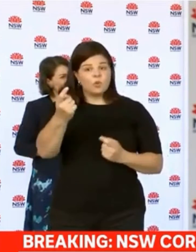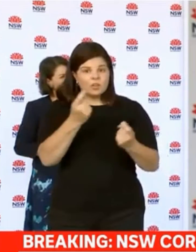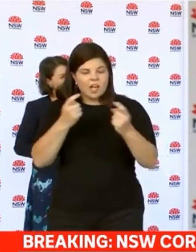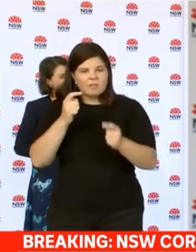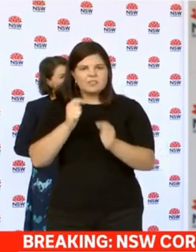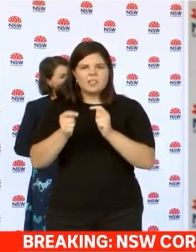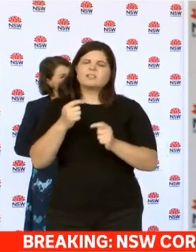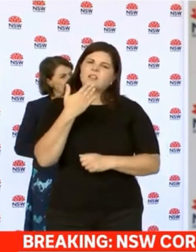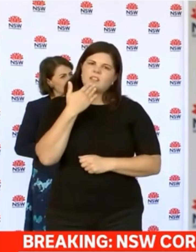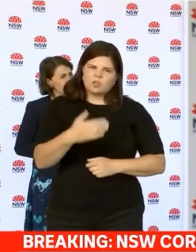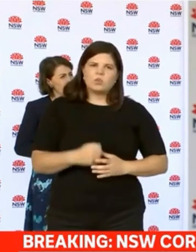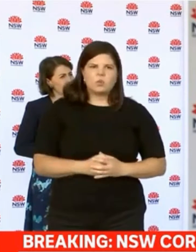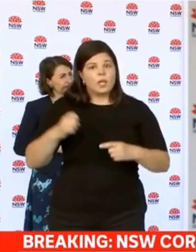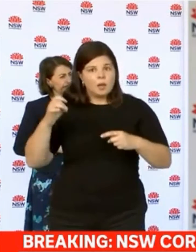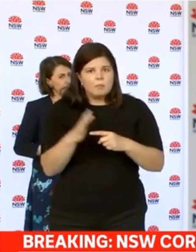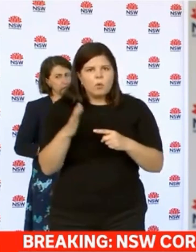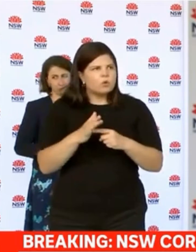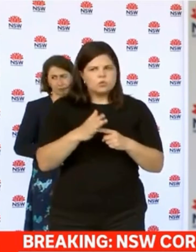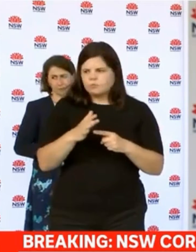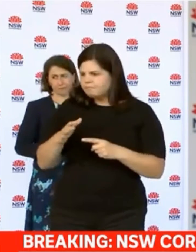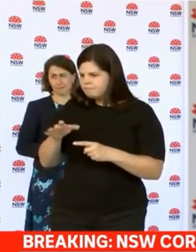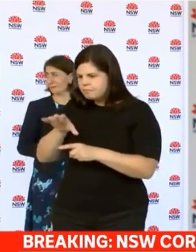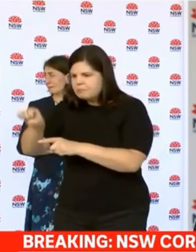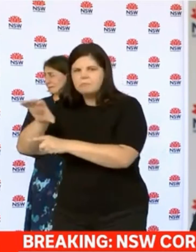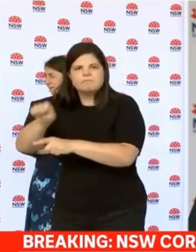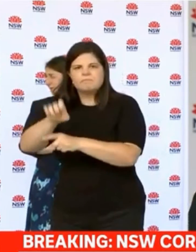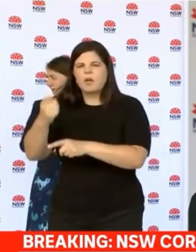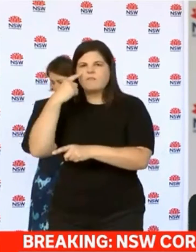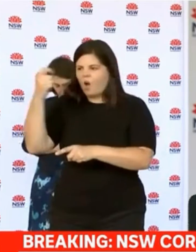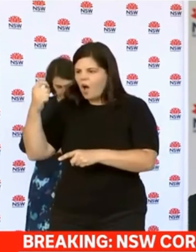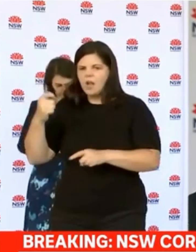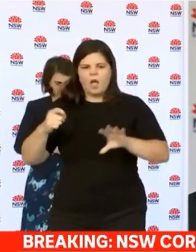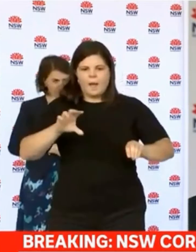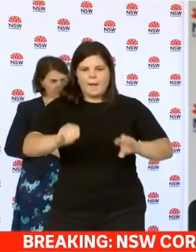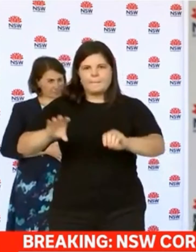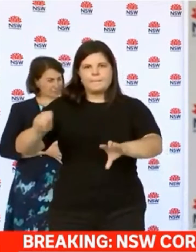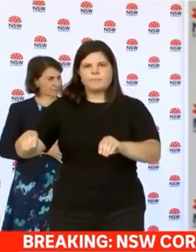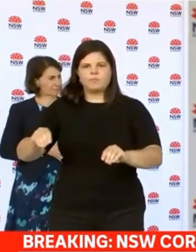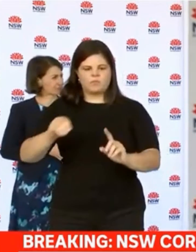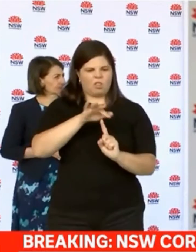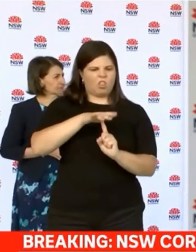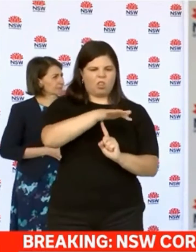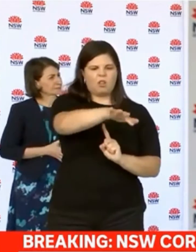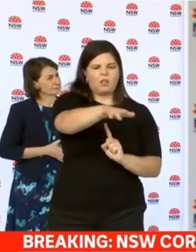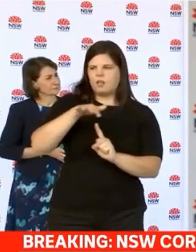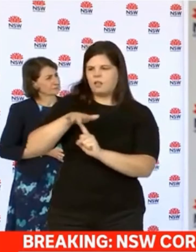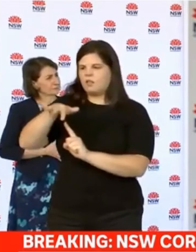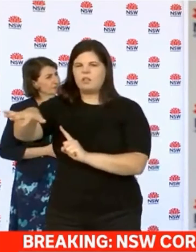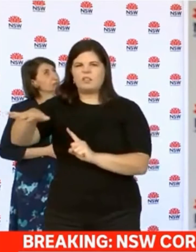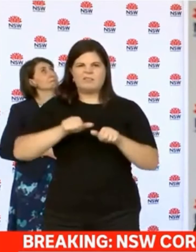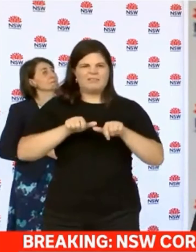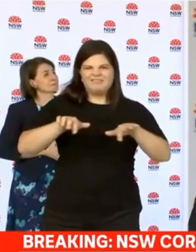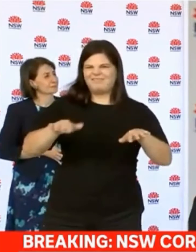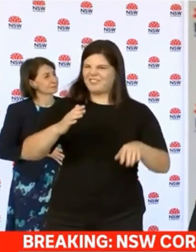testing. As you can see it's so important that we find these cases to help them and help prevent onward transmission to the rest of the